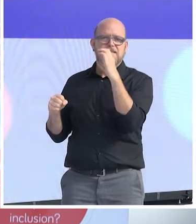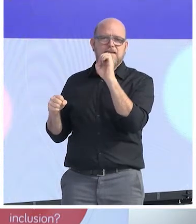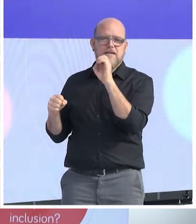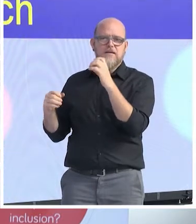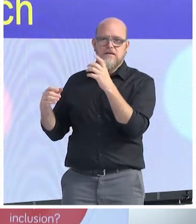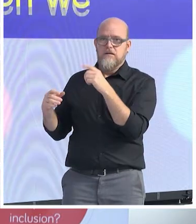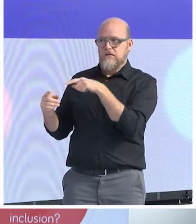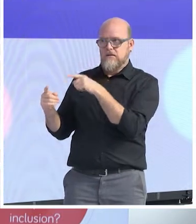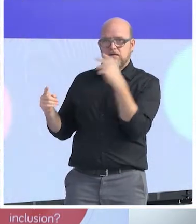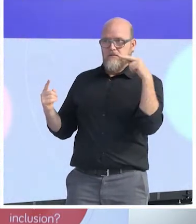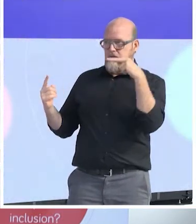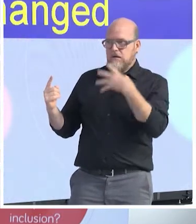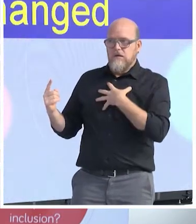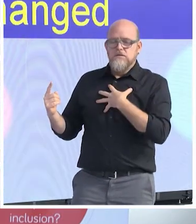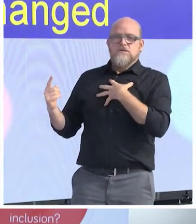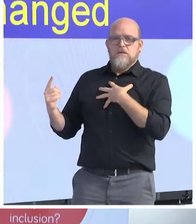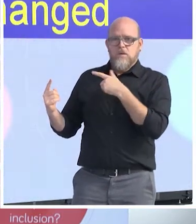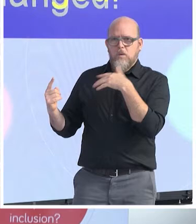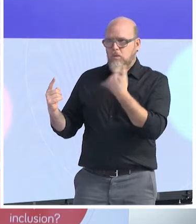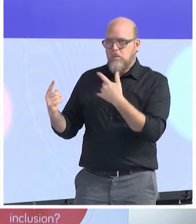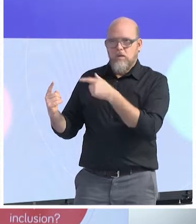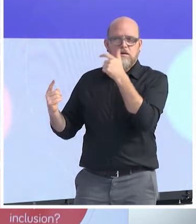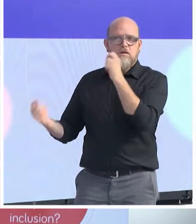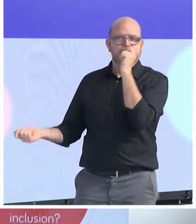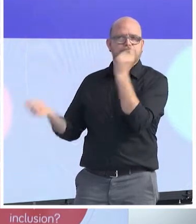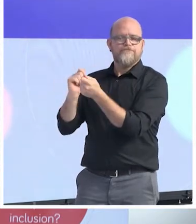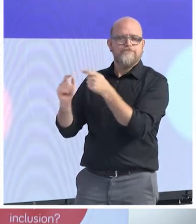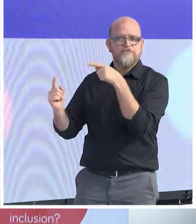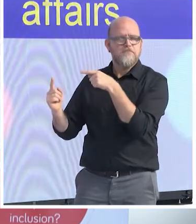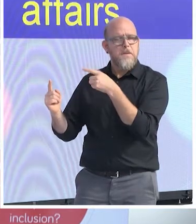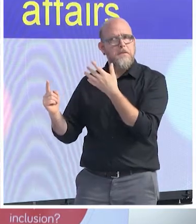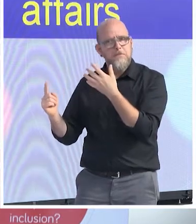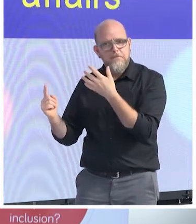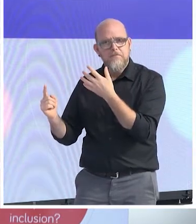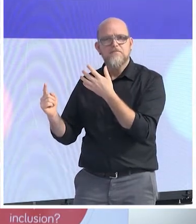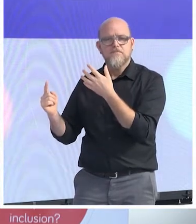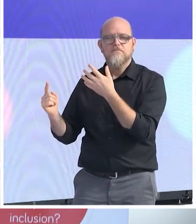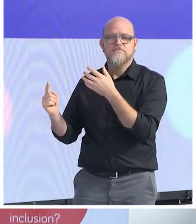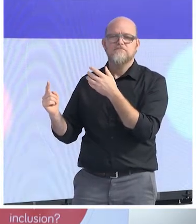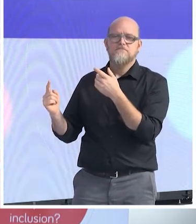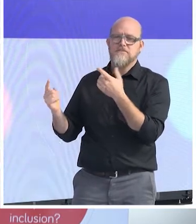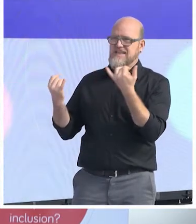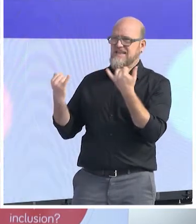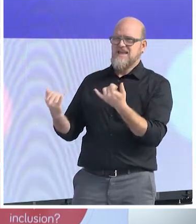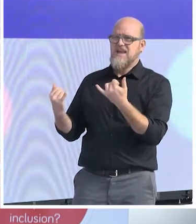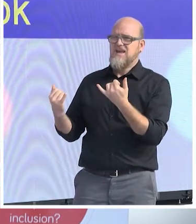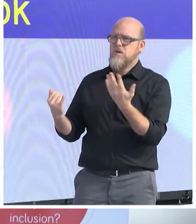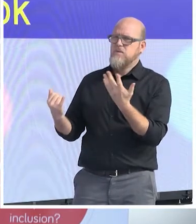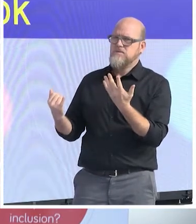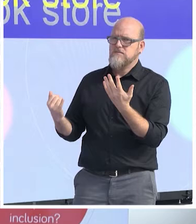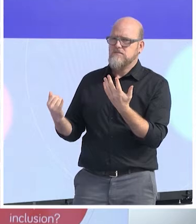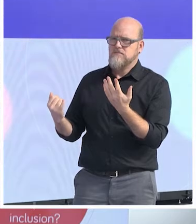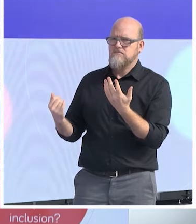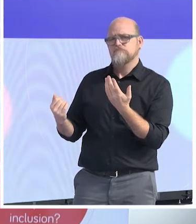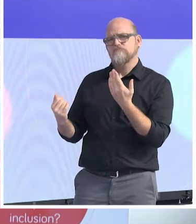changed. If you go to the current affairs sections of a good bookstore today, two of the